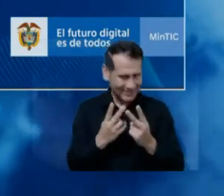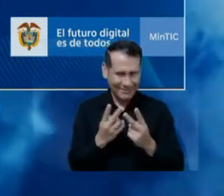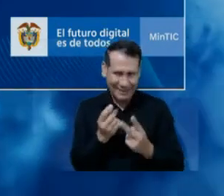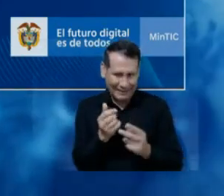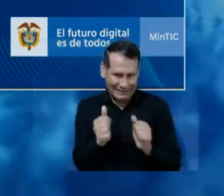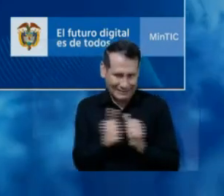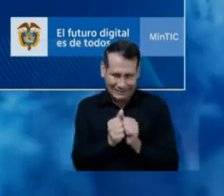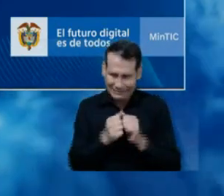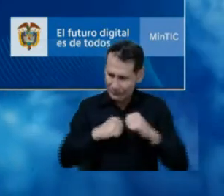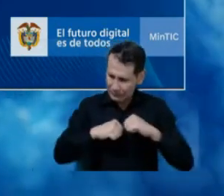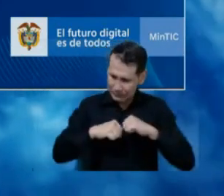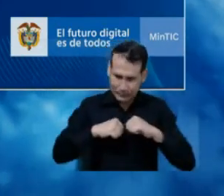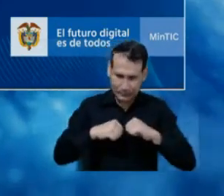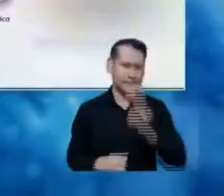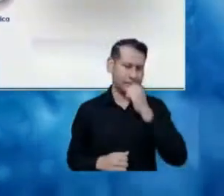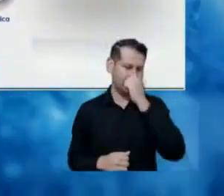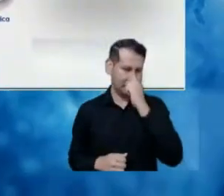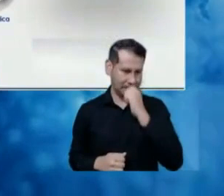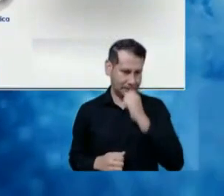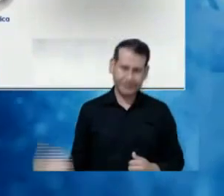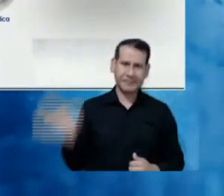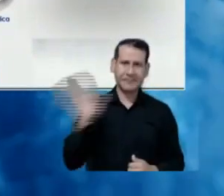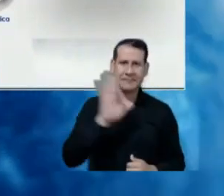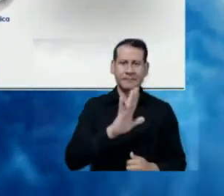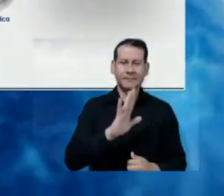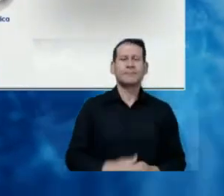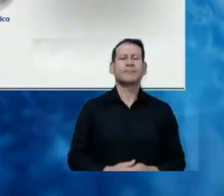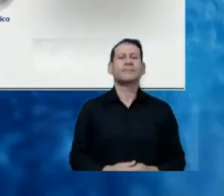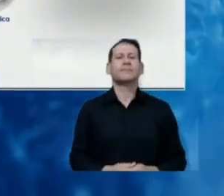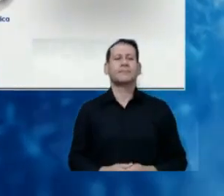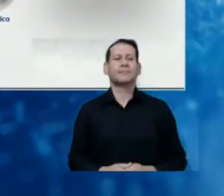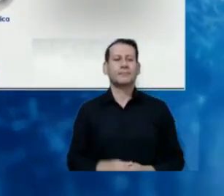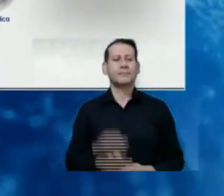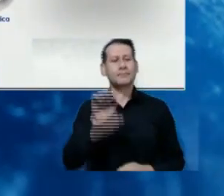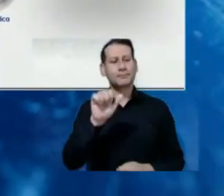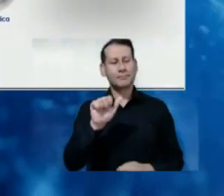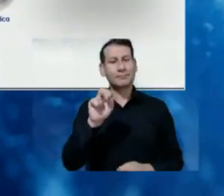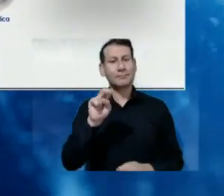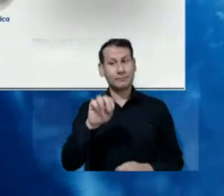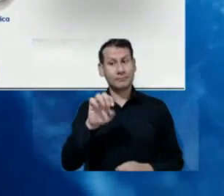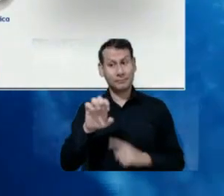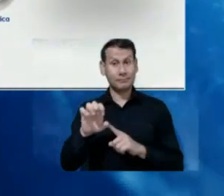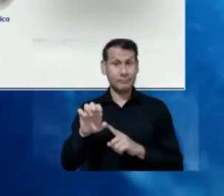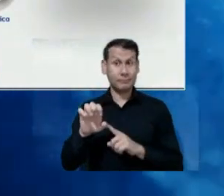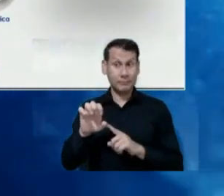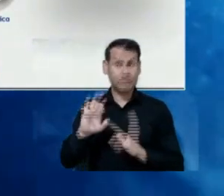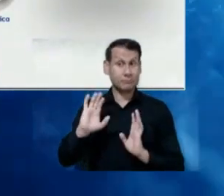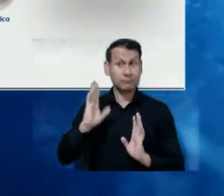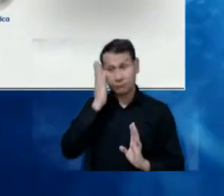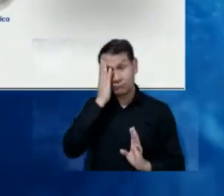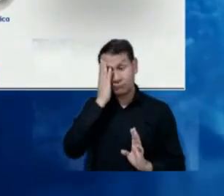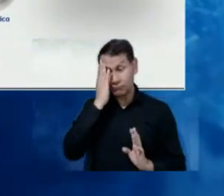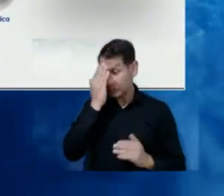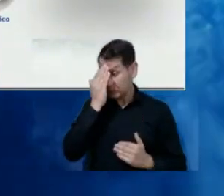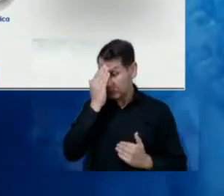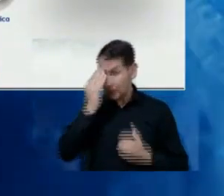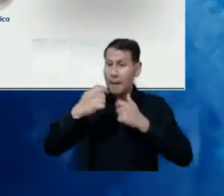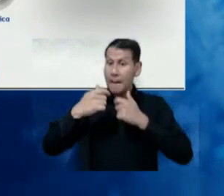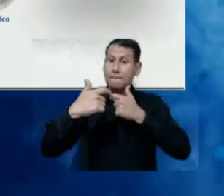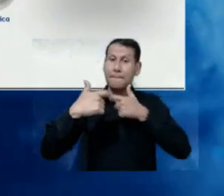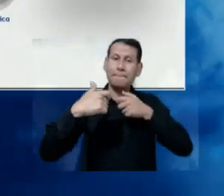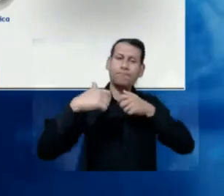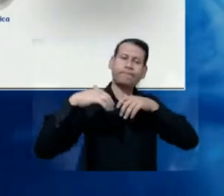Let's go to the next slide. Let Anne, aware of the importance of the radar